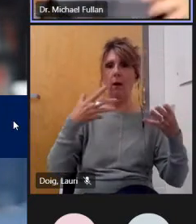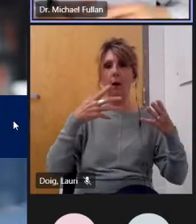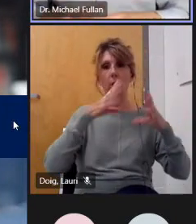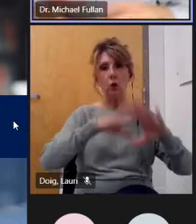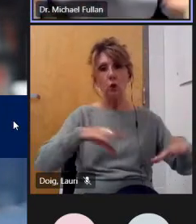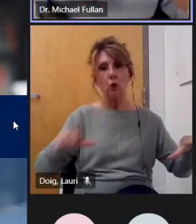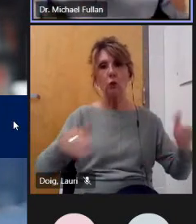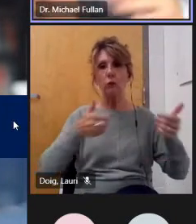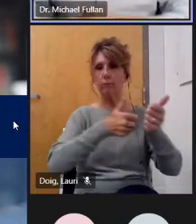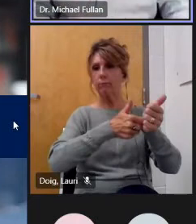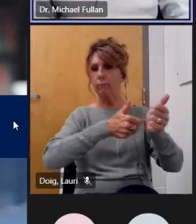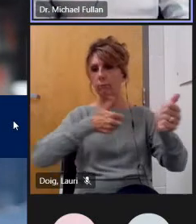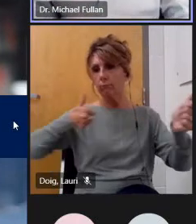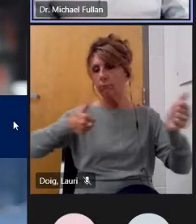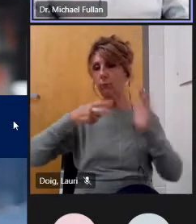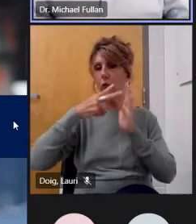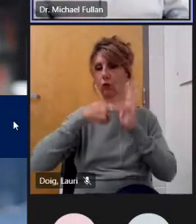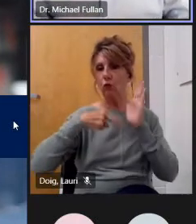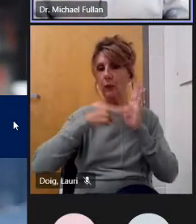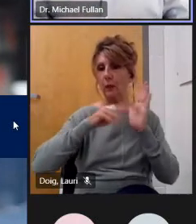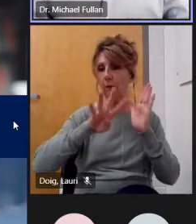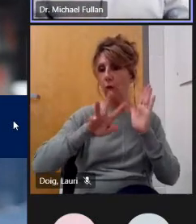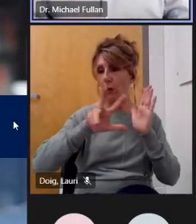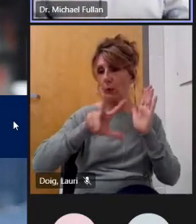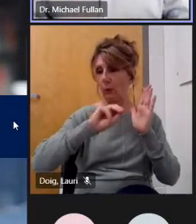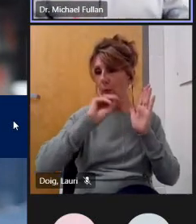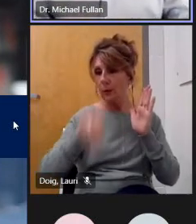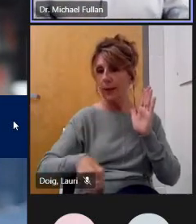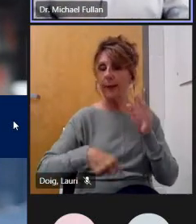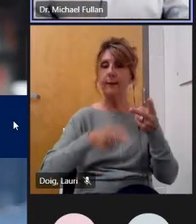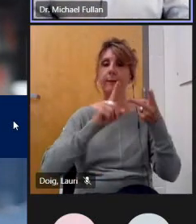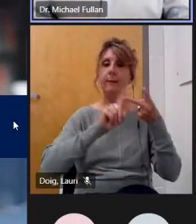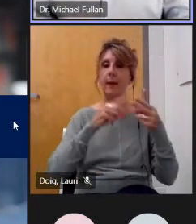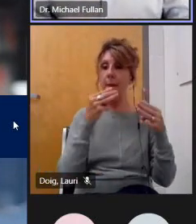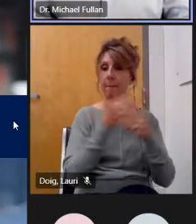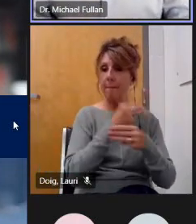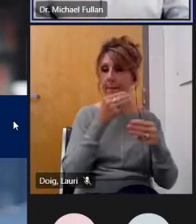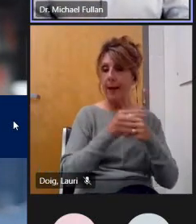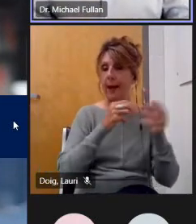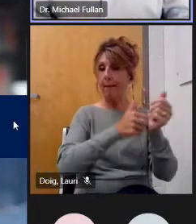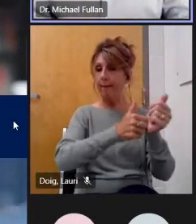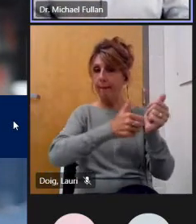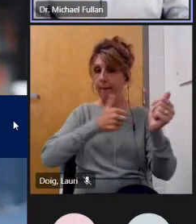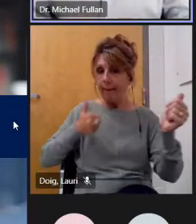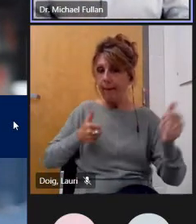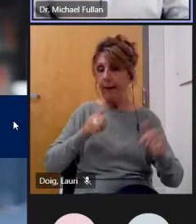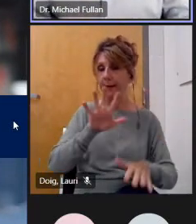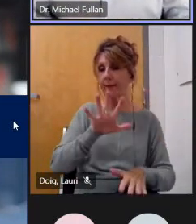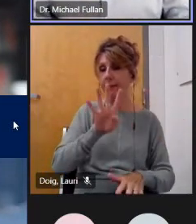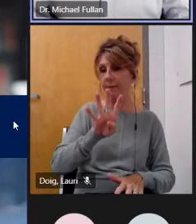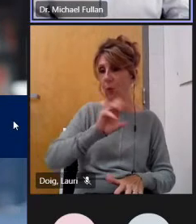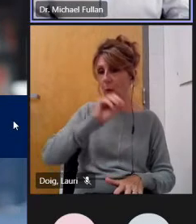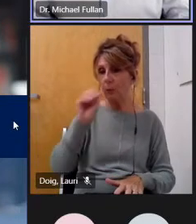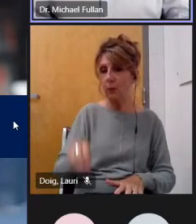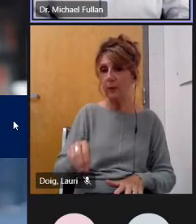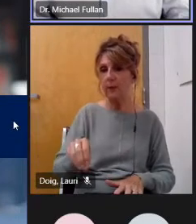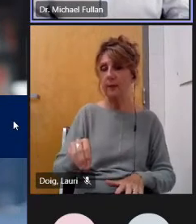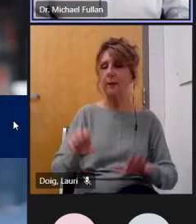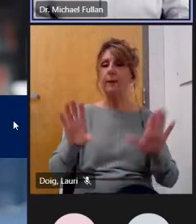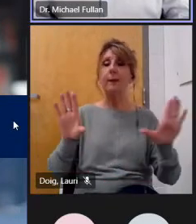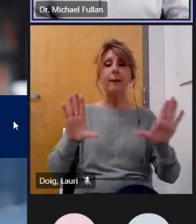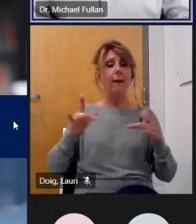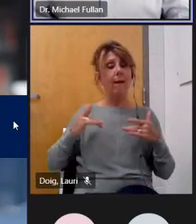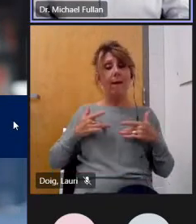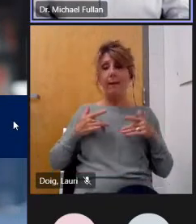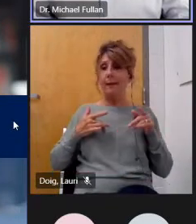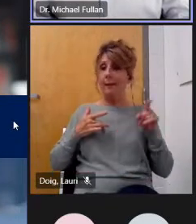huge uh i don't know 400 schools whatever so the first thing to say is uh this is the wrong starting point